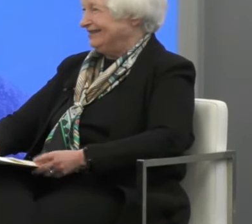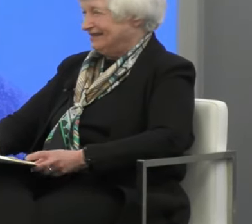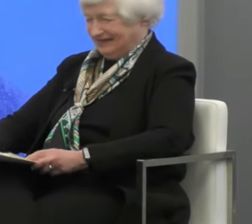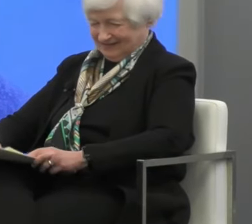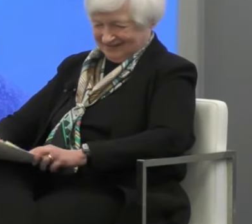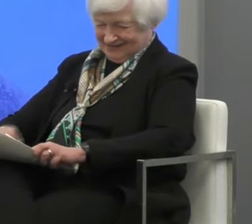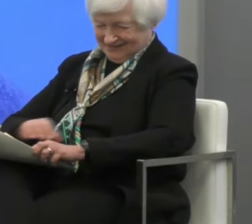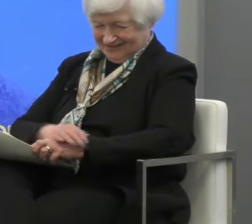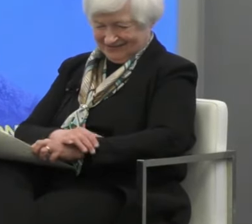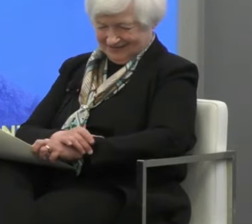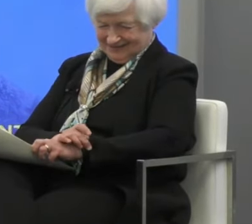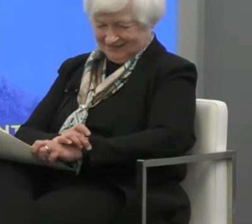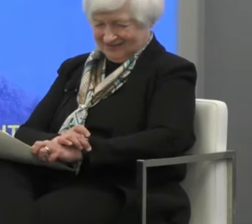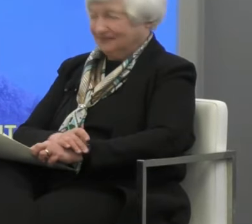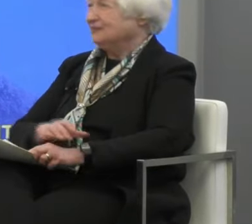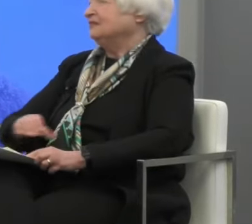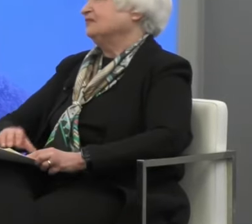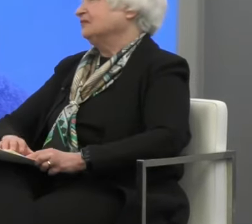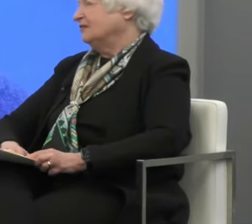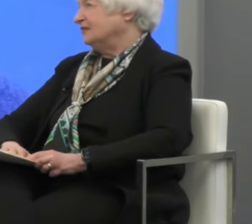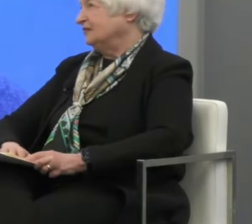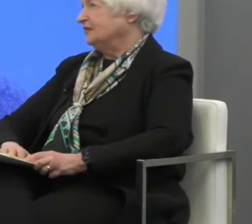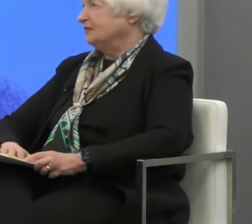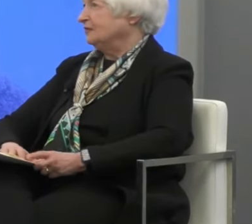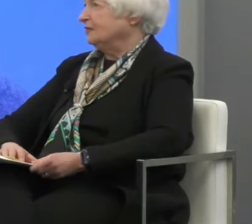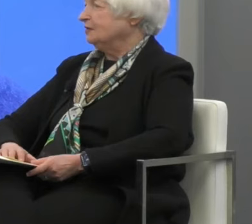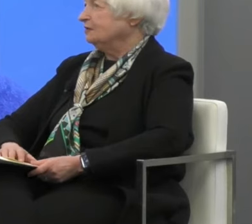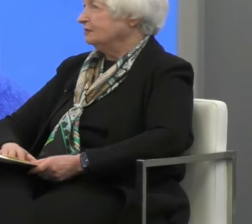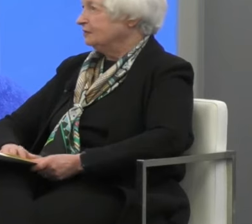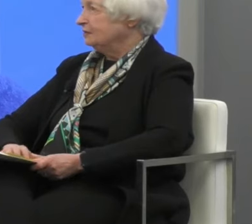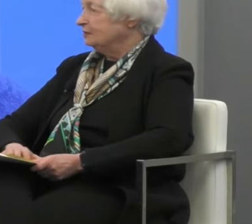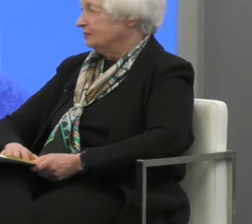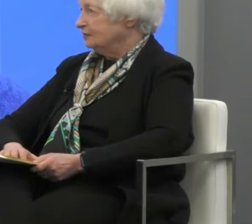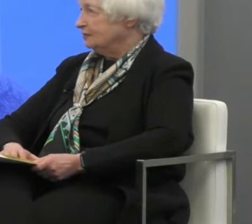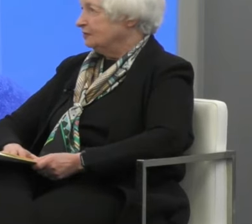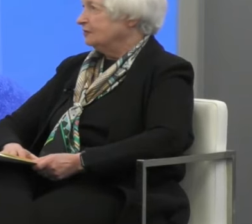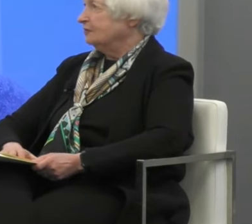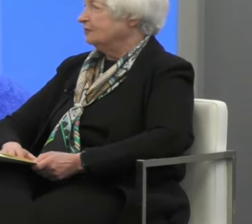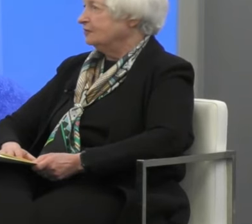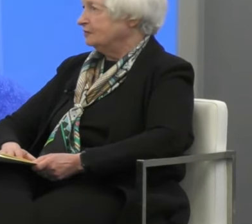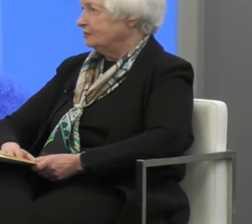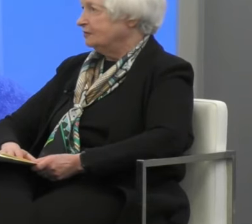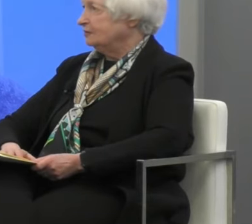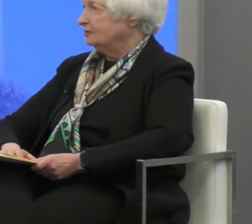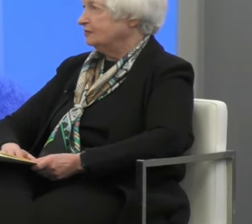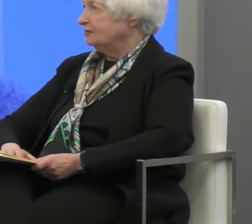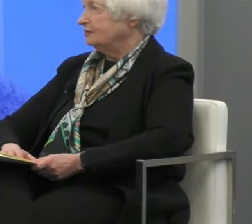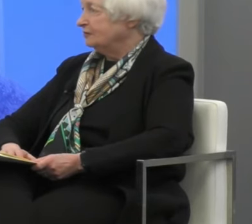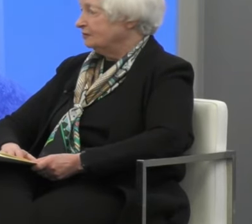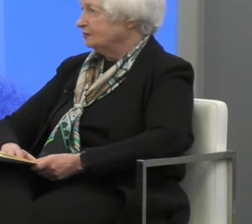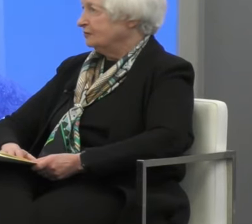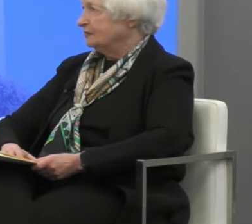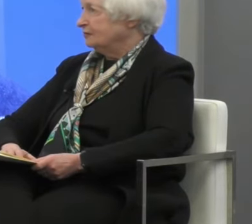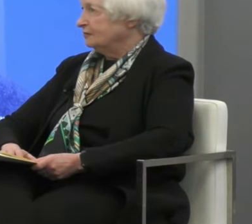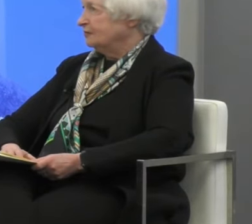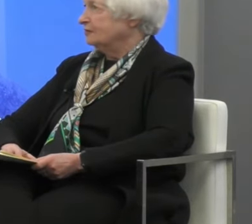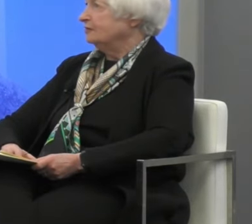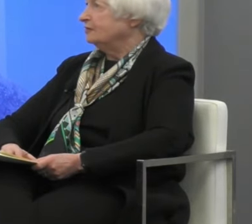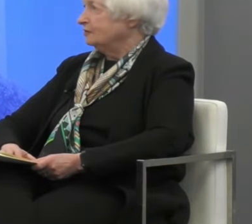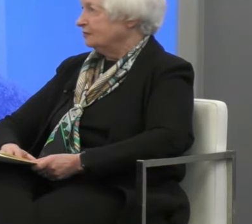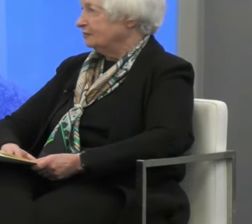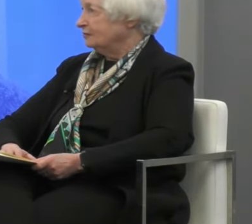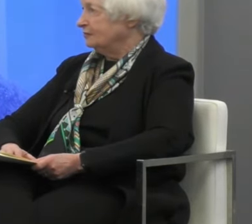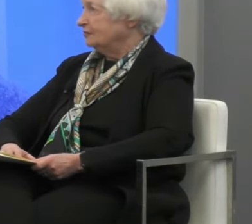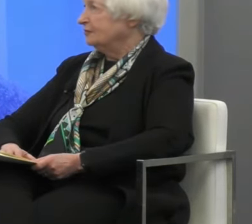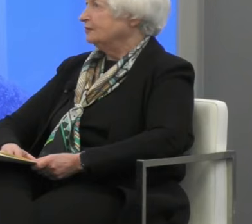to try and tease out some of what you've said. In some ways, what you're calling for is really a